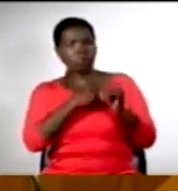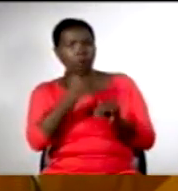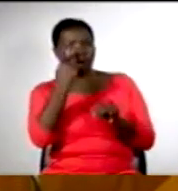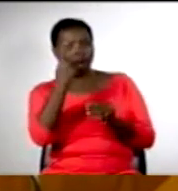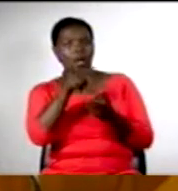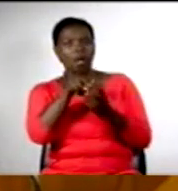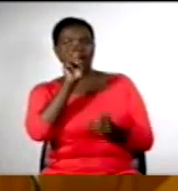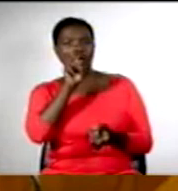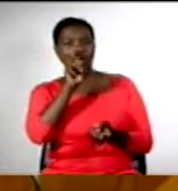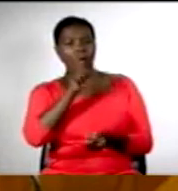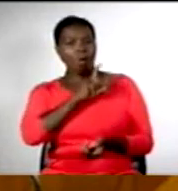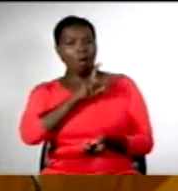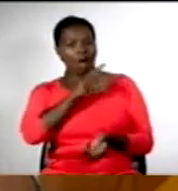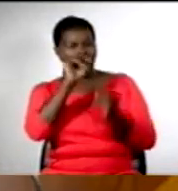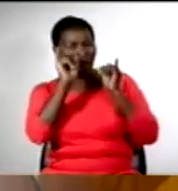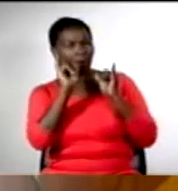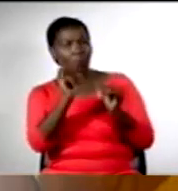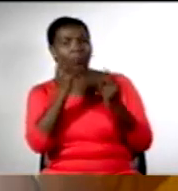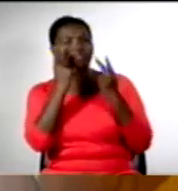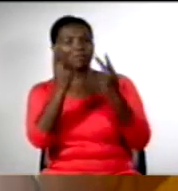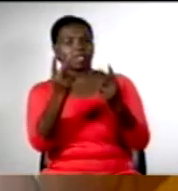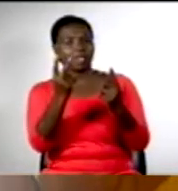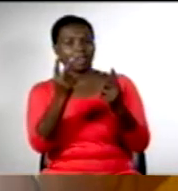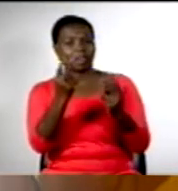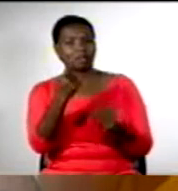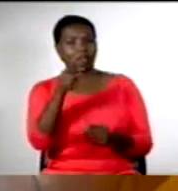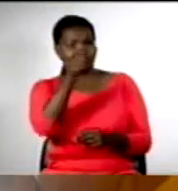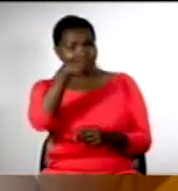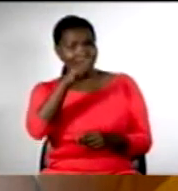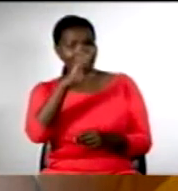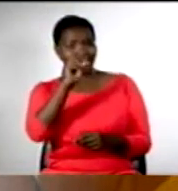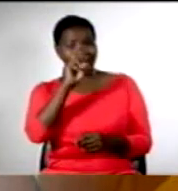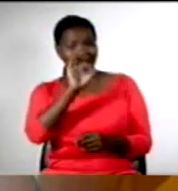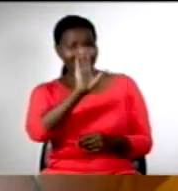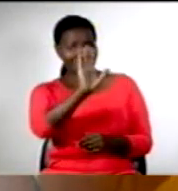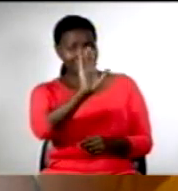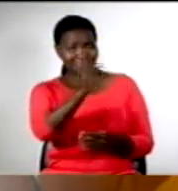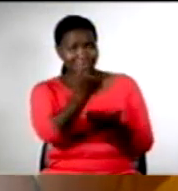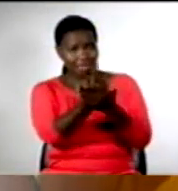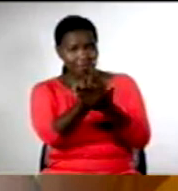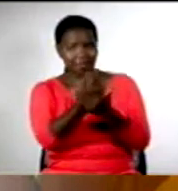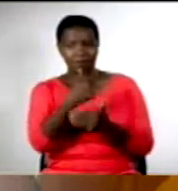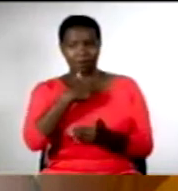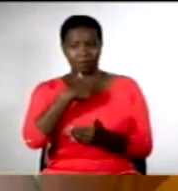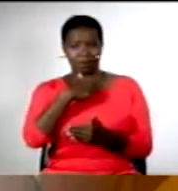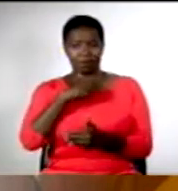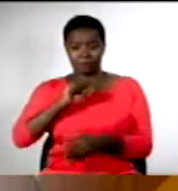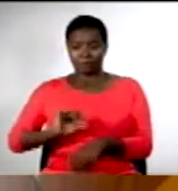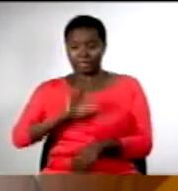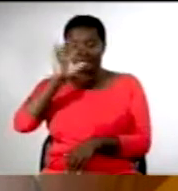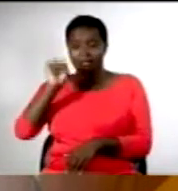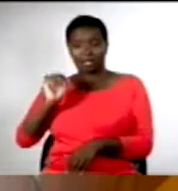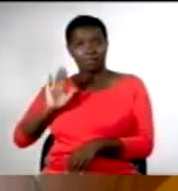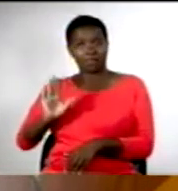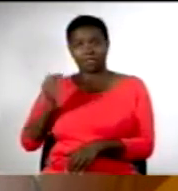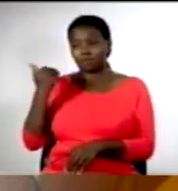horror because those moments of great joy for us as a nation, born